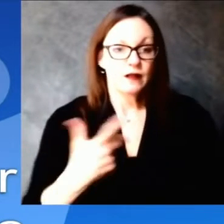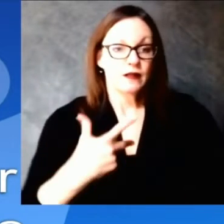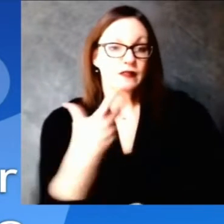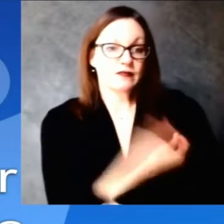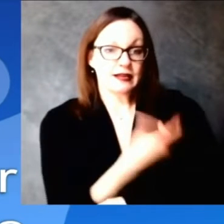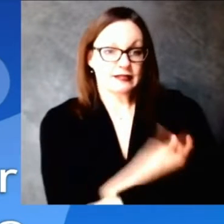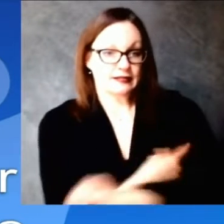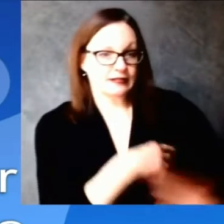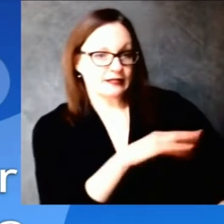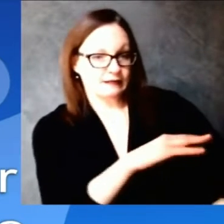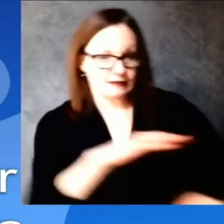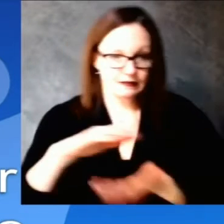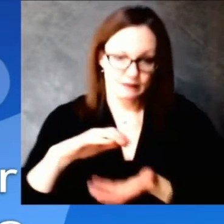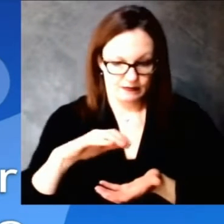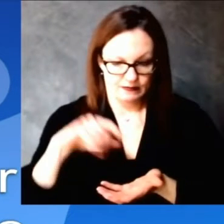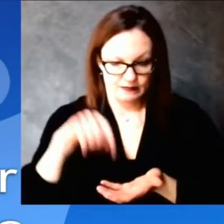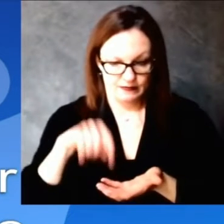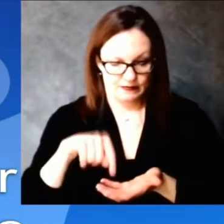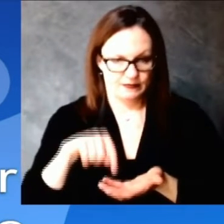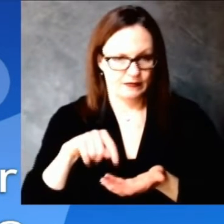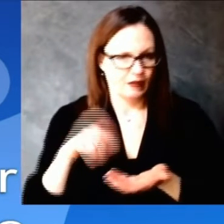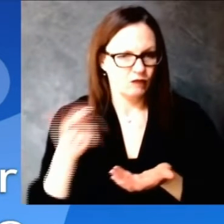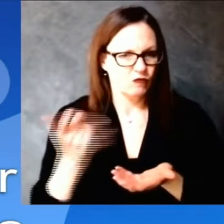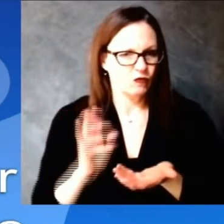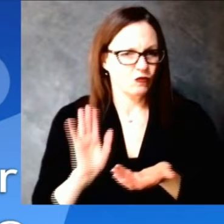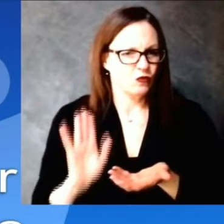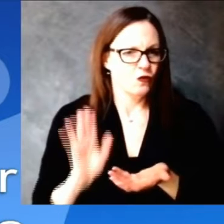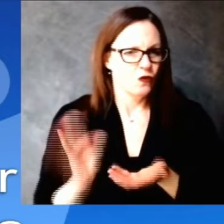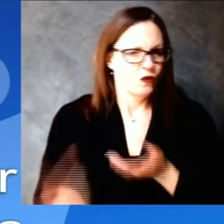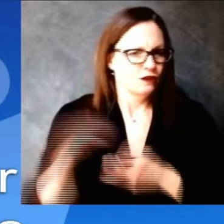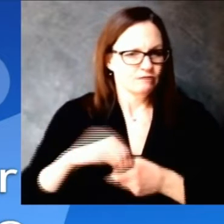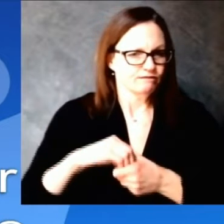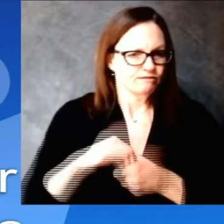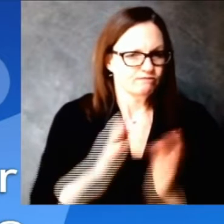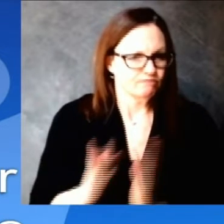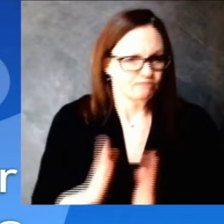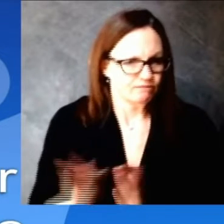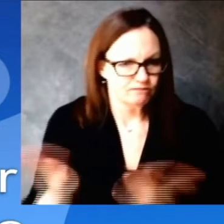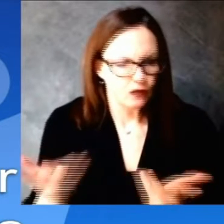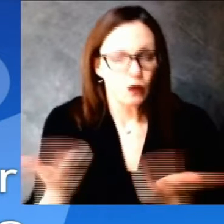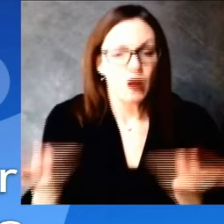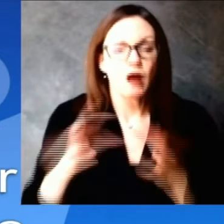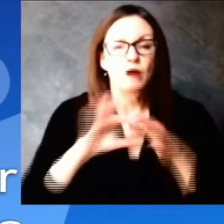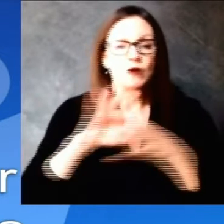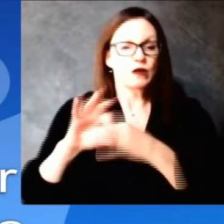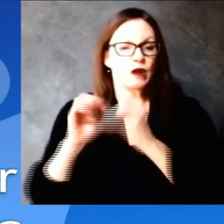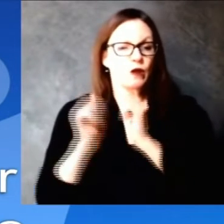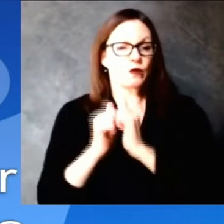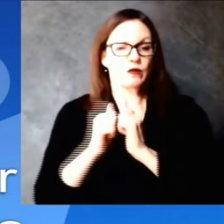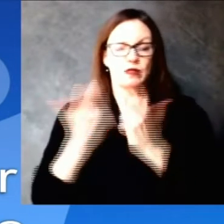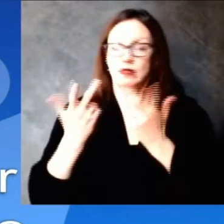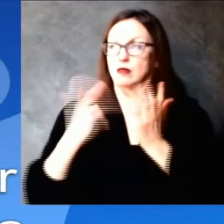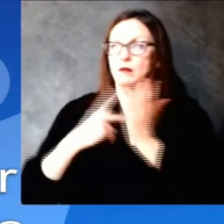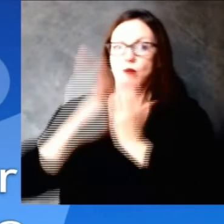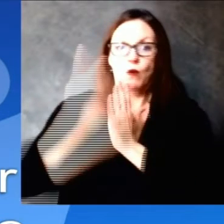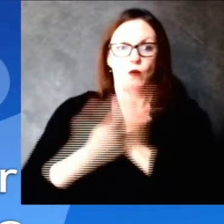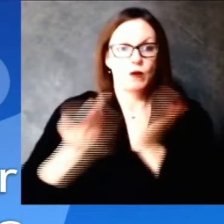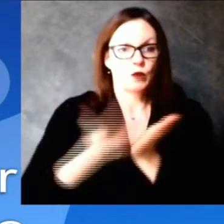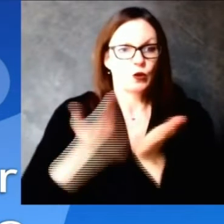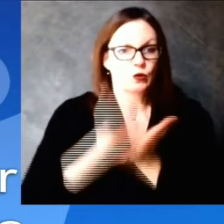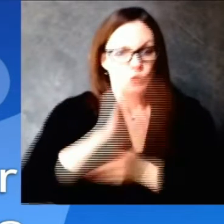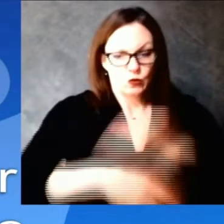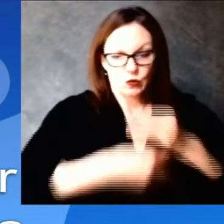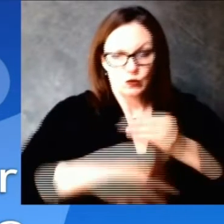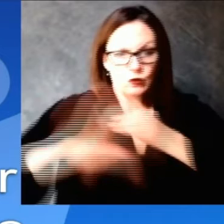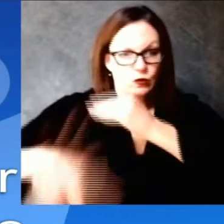you know get through the eligible groups faster um in terms of you know the people we currently have eligible for the vaccine are you hoping that